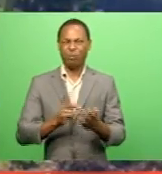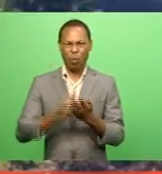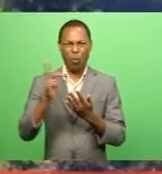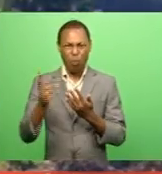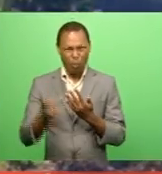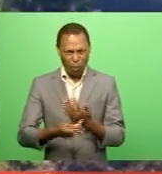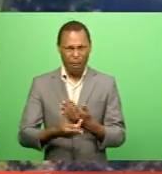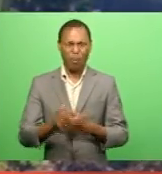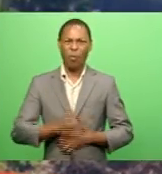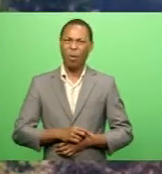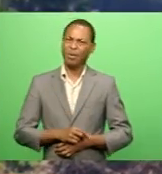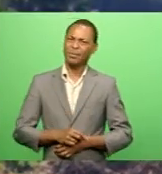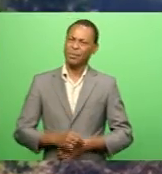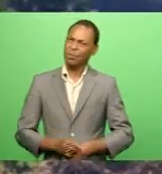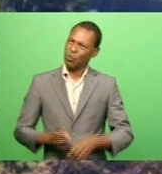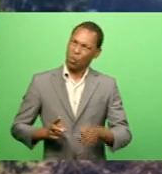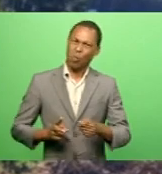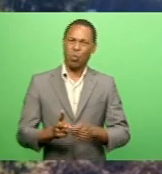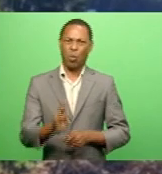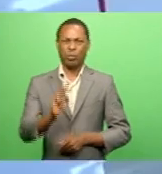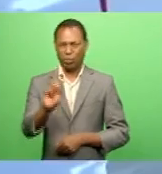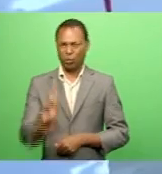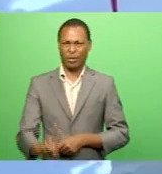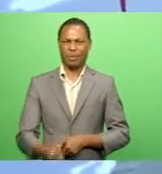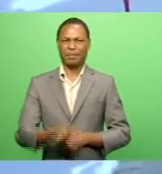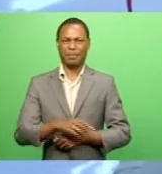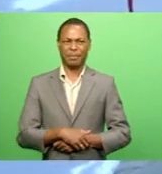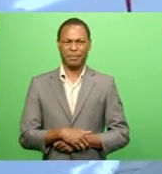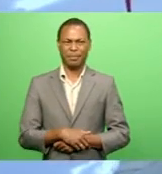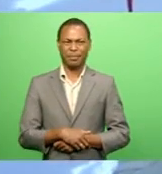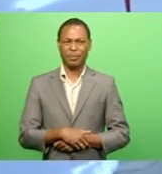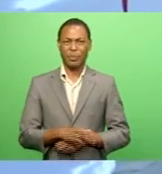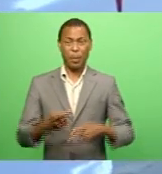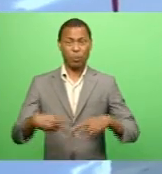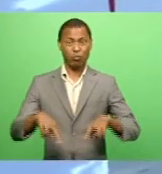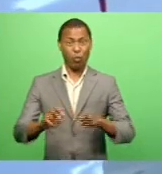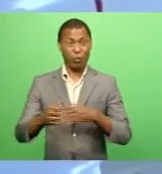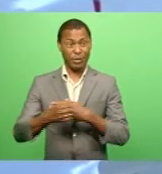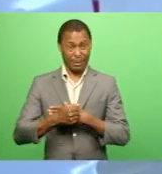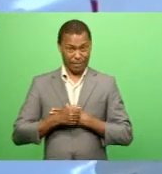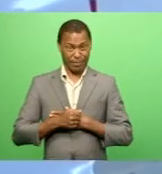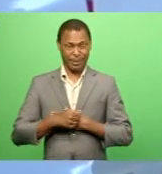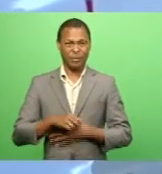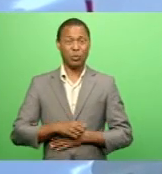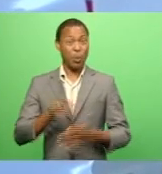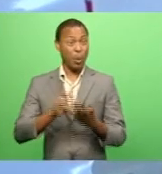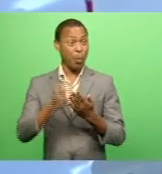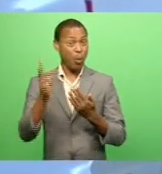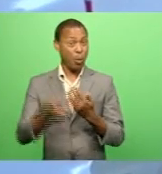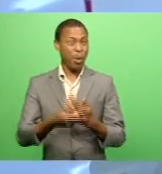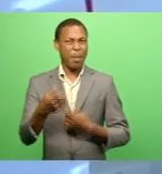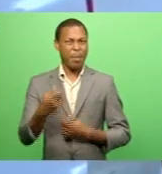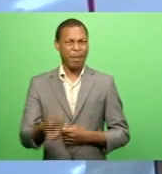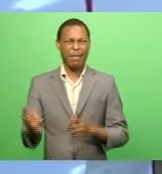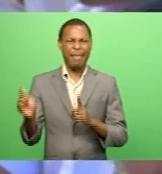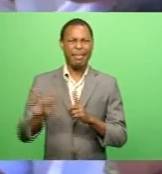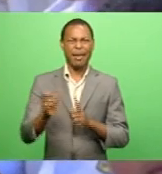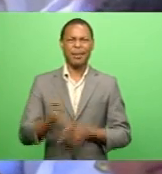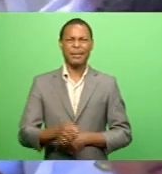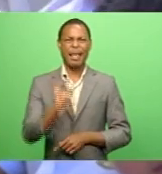Has been launched to address the issue of road safety This program is actually targeting 10 to 18 years